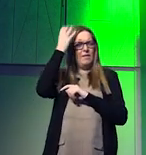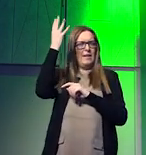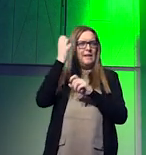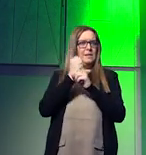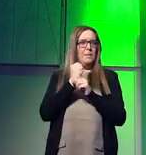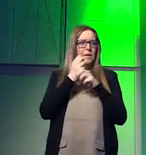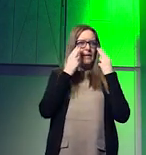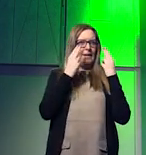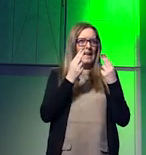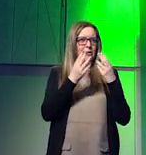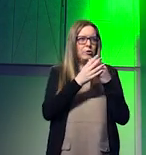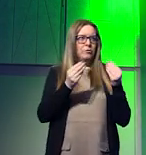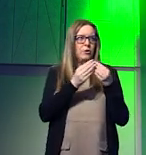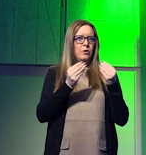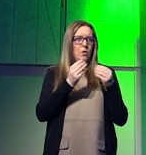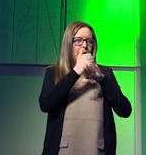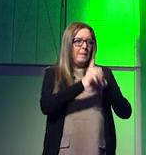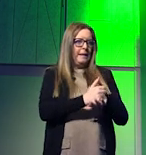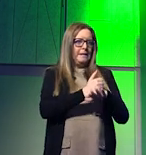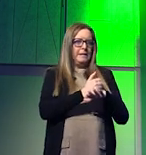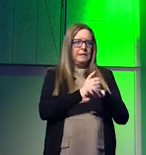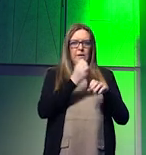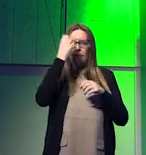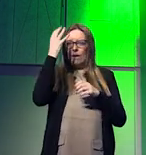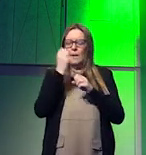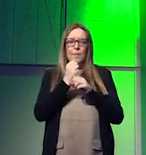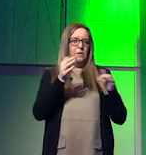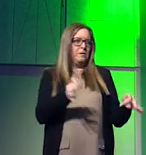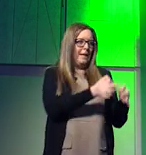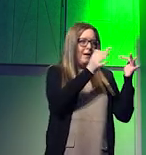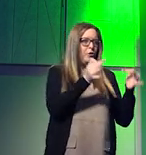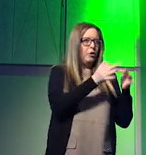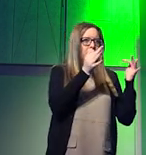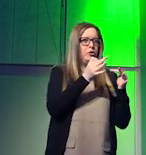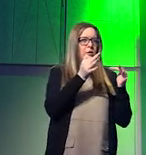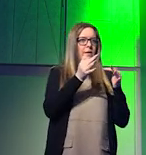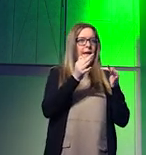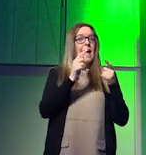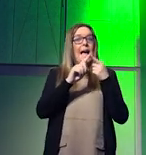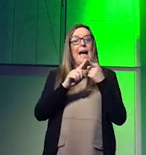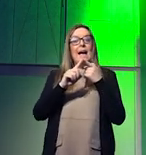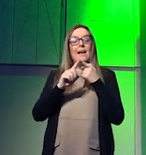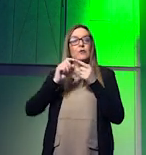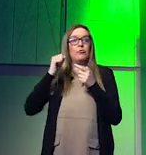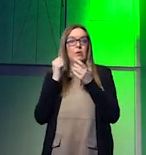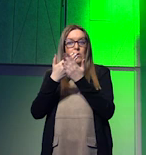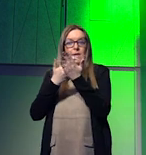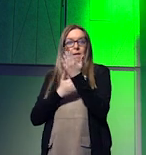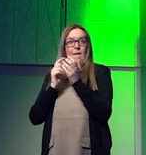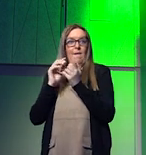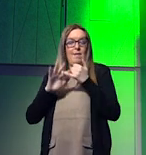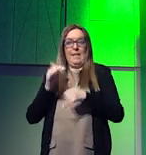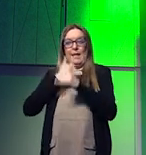base, the role of agriculture, the role of the nature restoration law, which was passed last year, but which was passed being